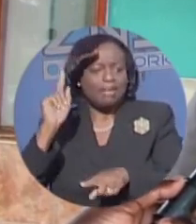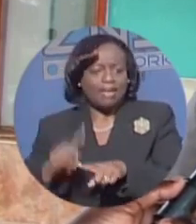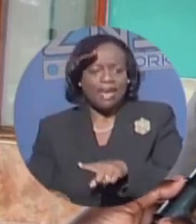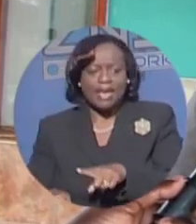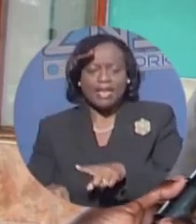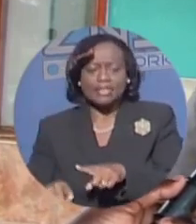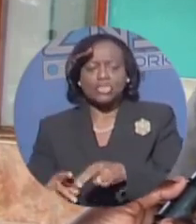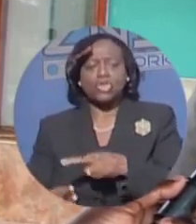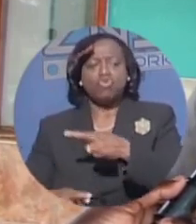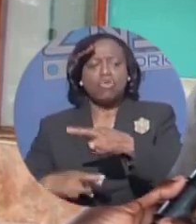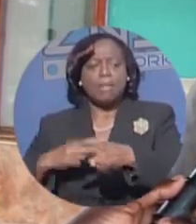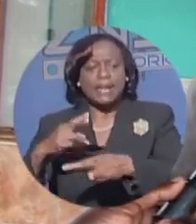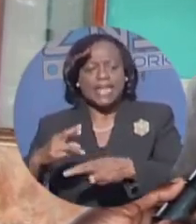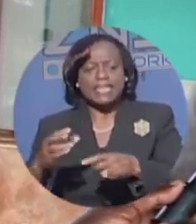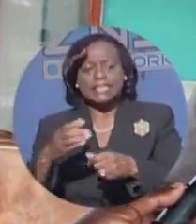medal.